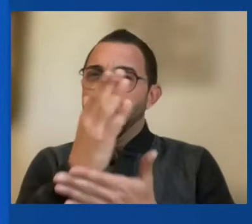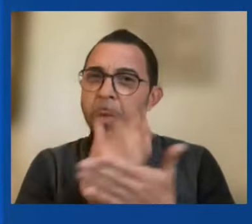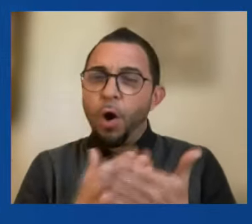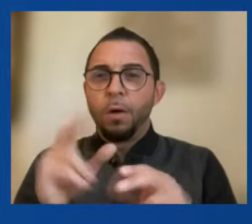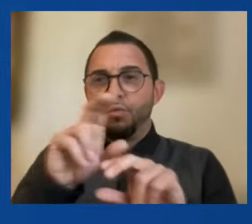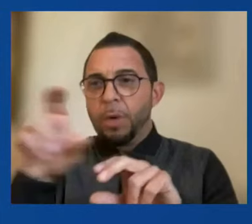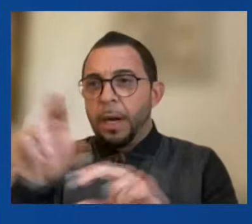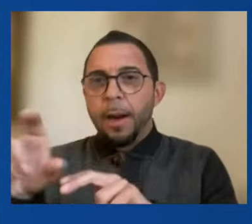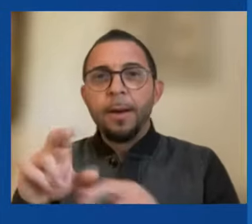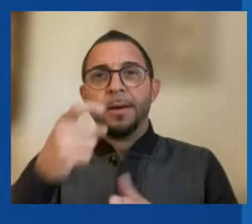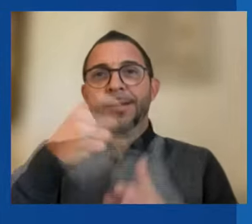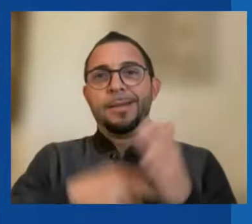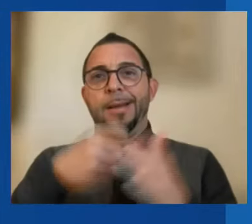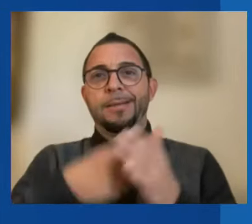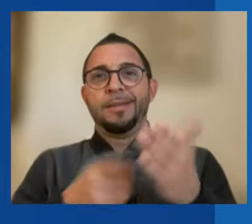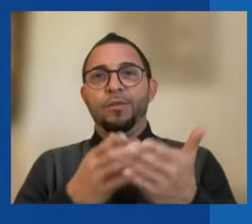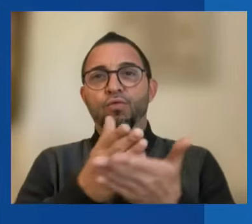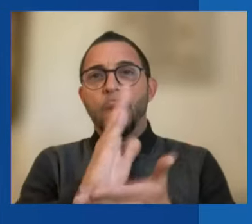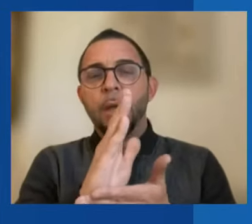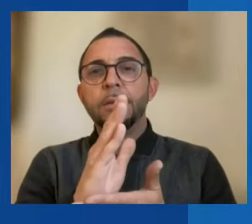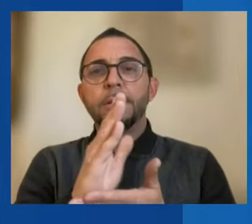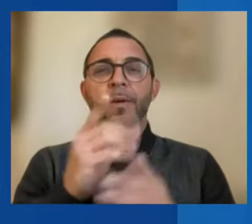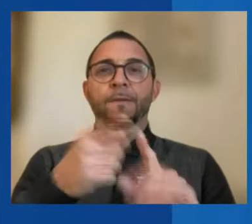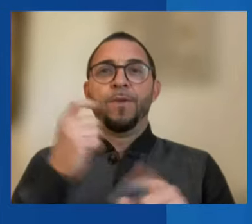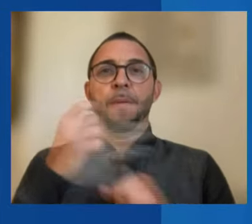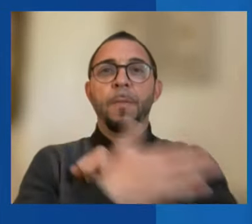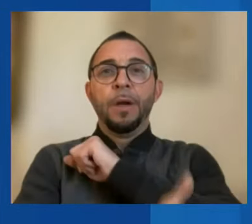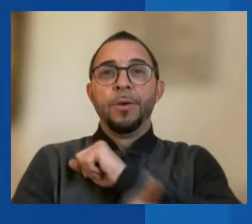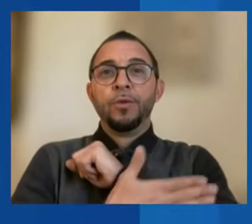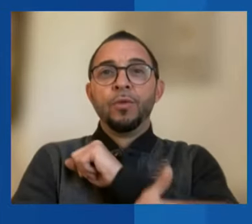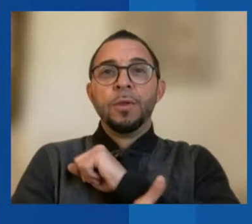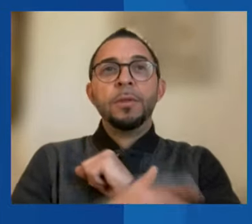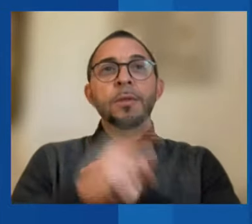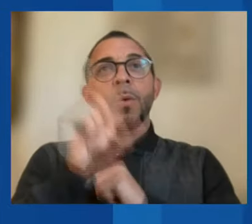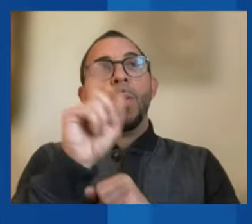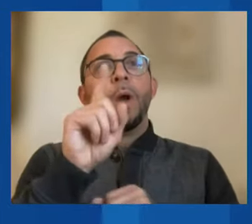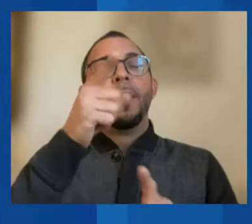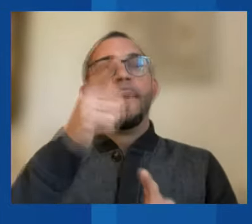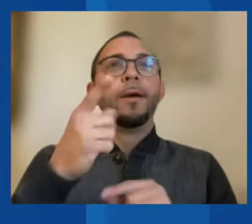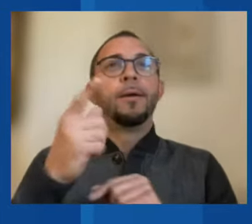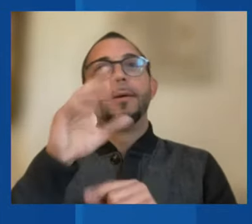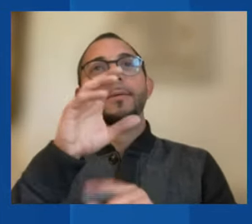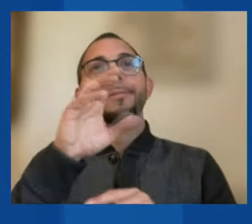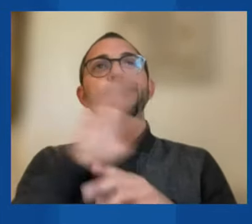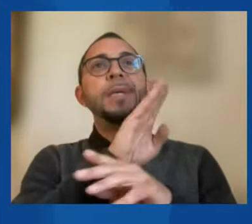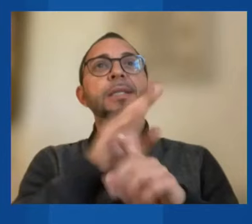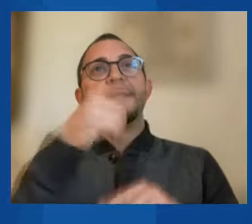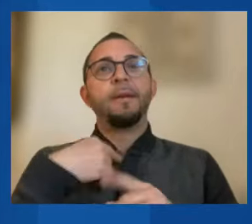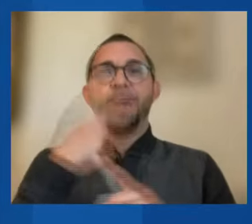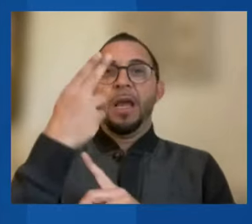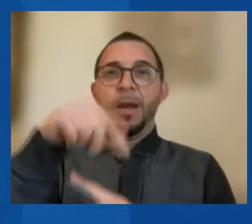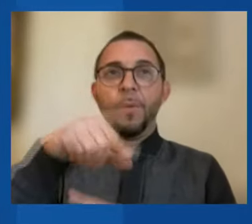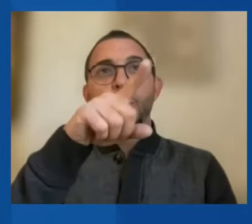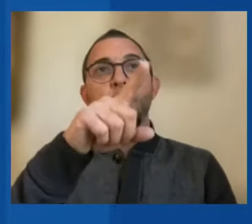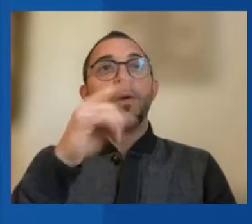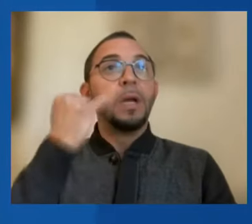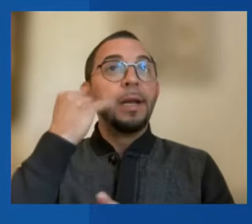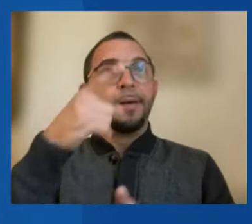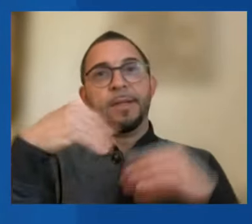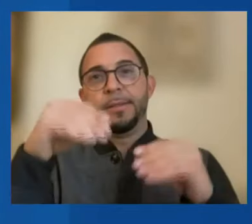from countries where companies are headquartered to those where they sell goods and services.